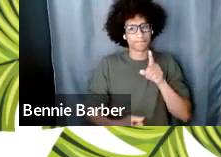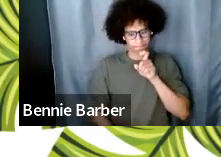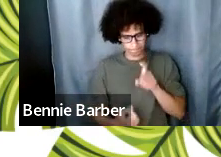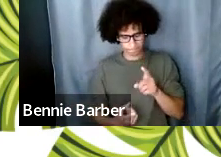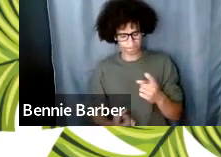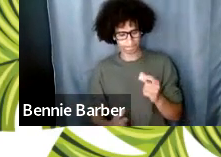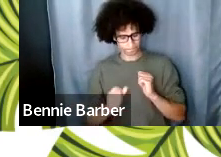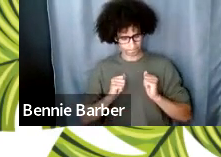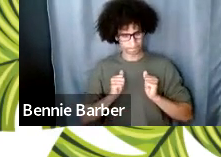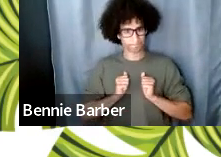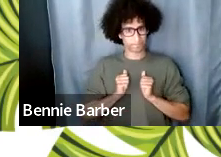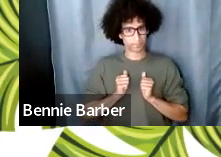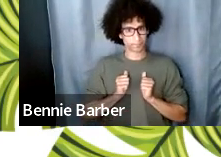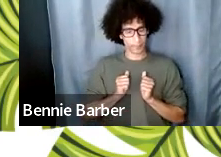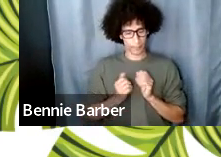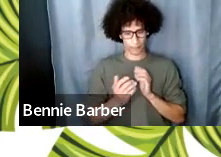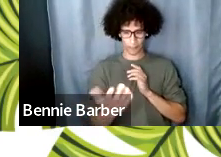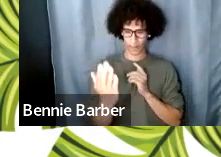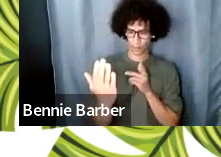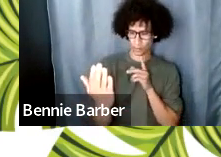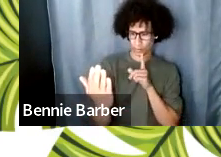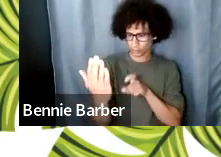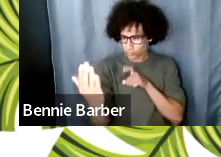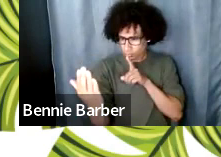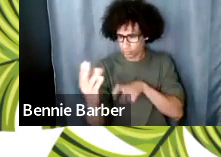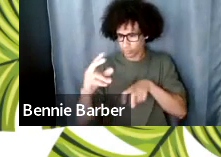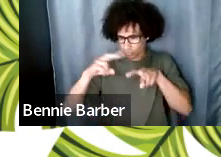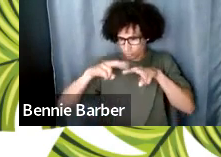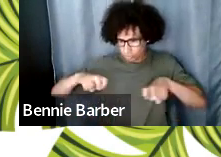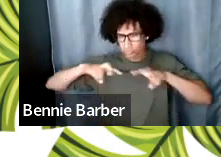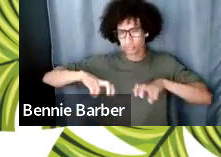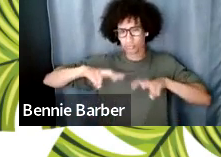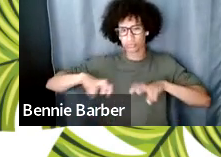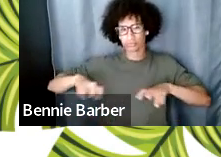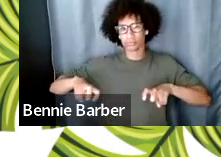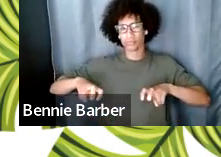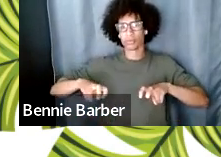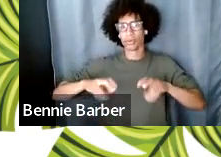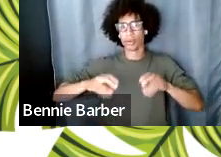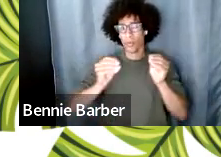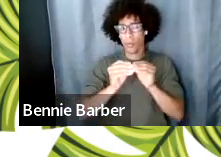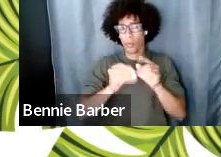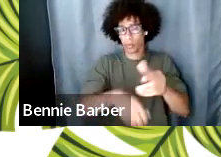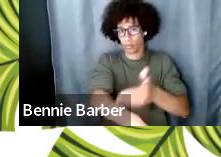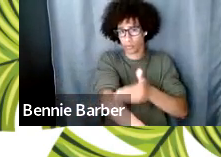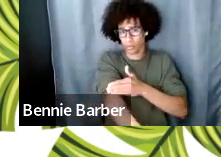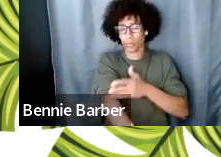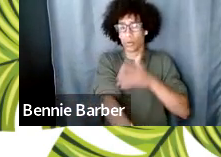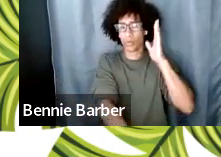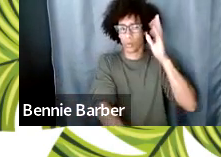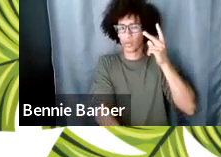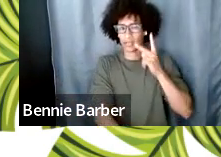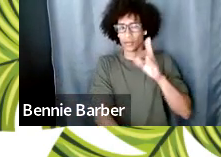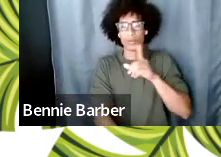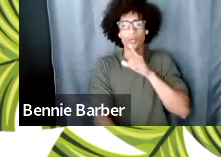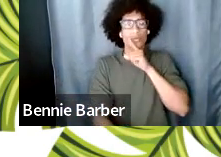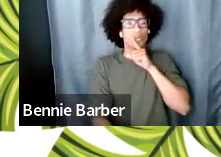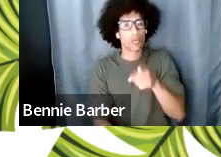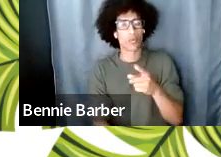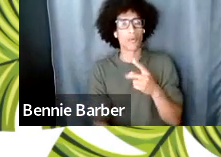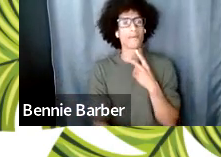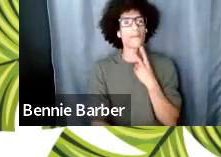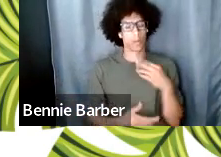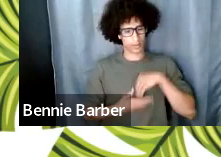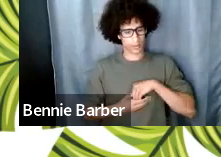that your voice will start to thread through everything you create even if it's like complete